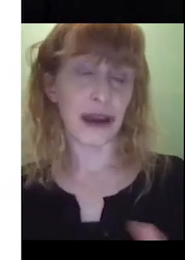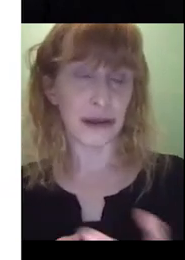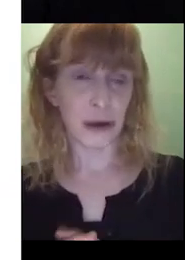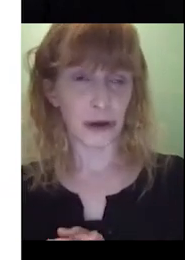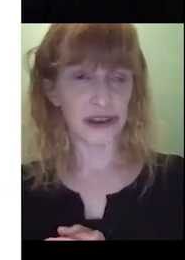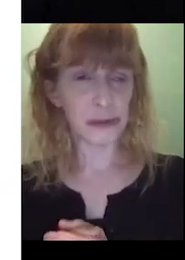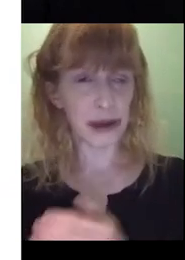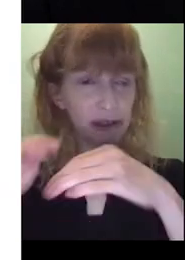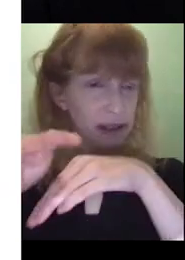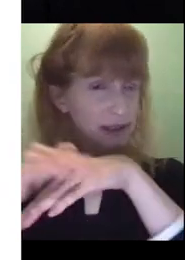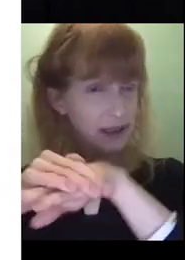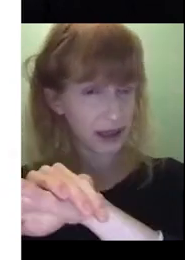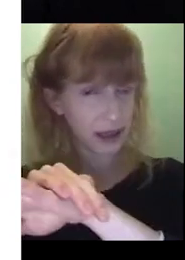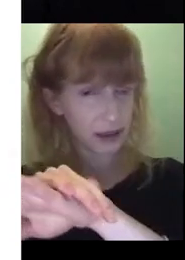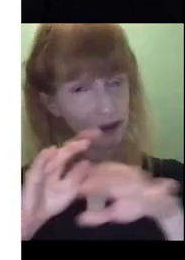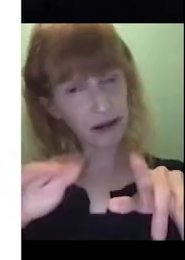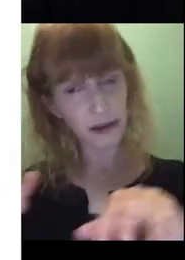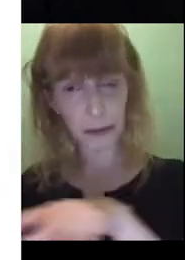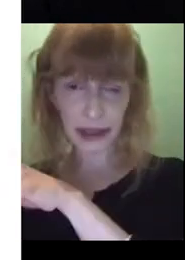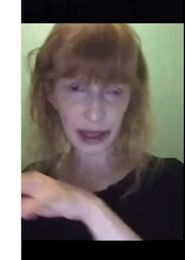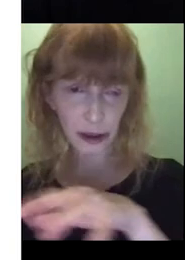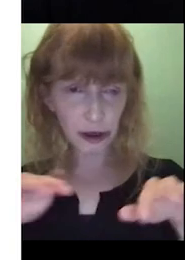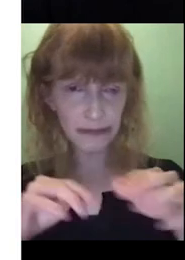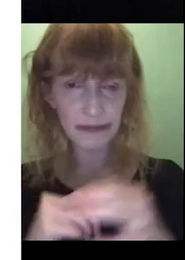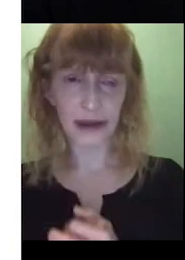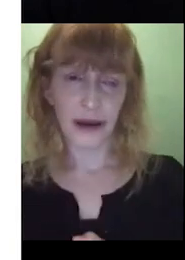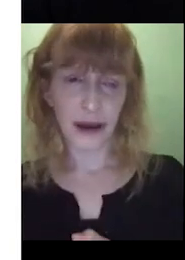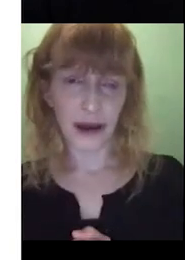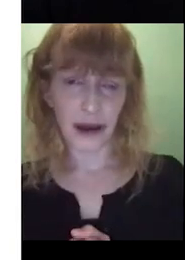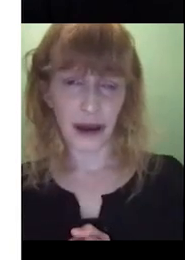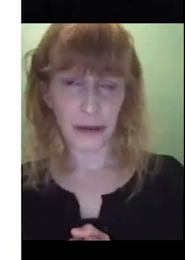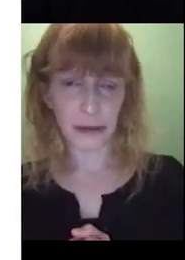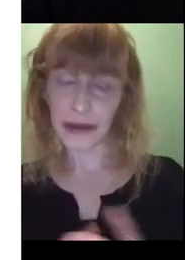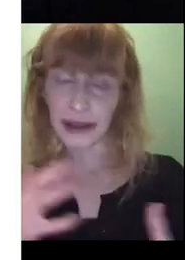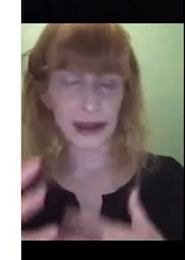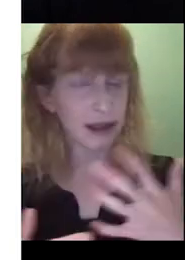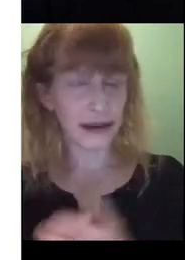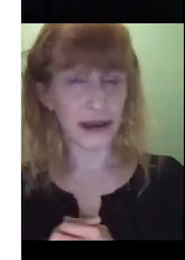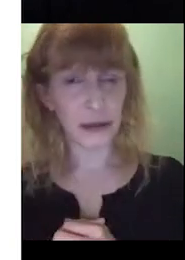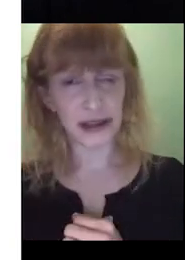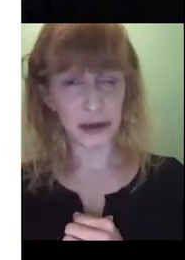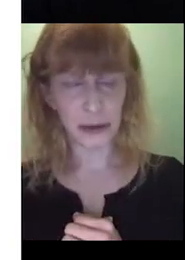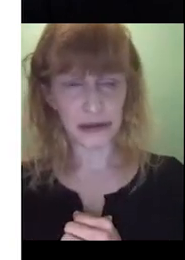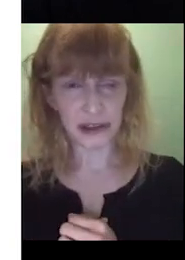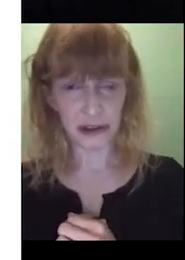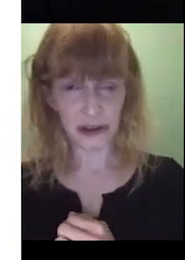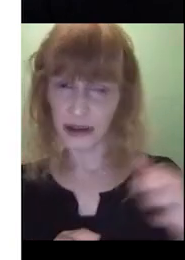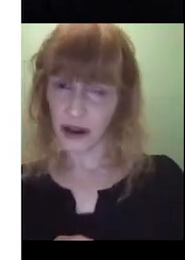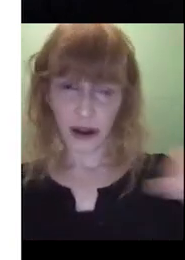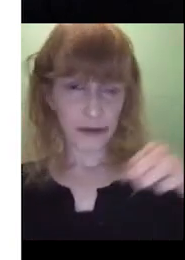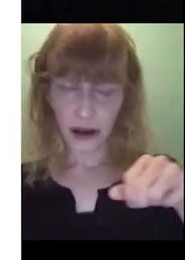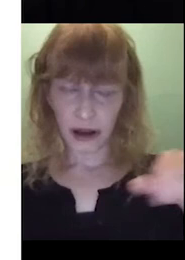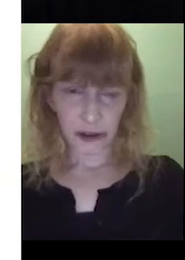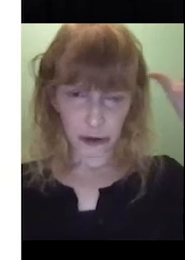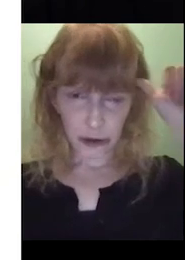and then, yeah, now we're on this page. Is he in the piano? Um, and then again, thinking about our repetition.